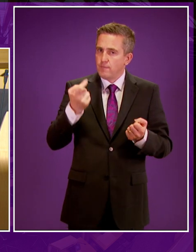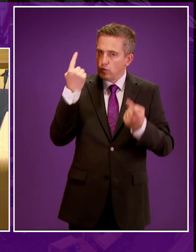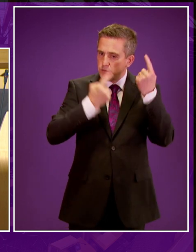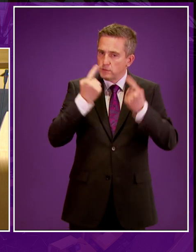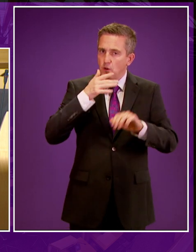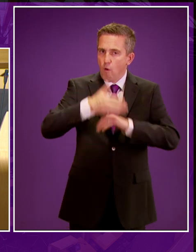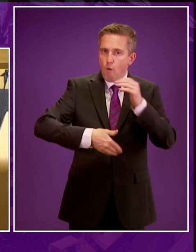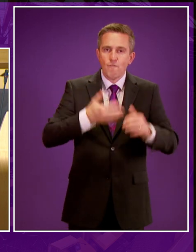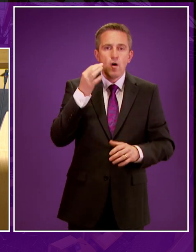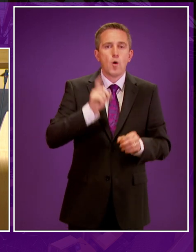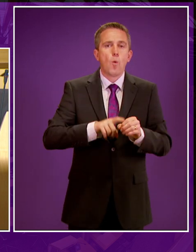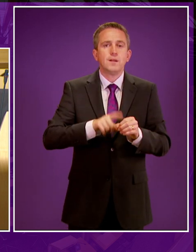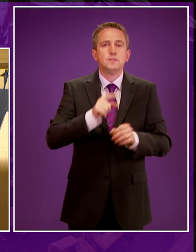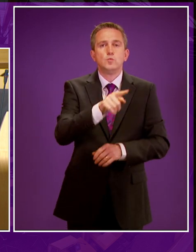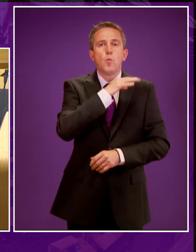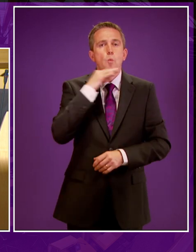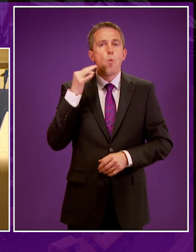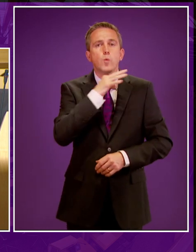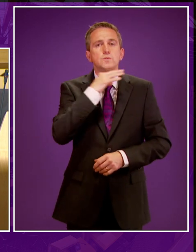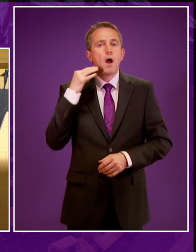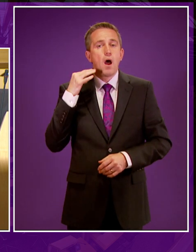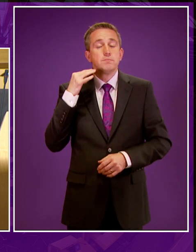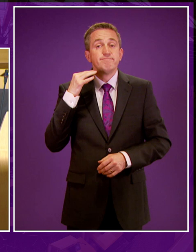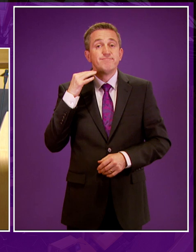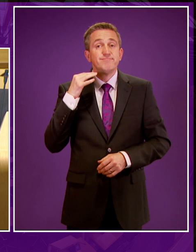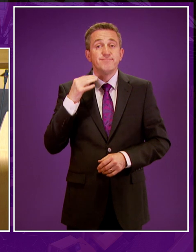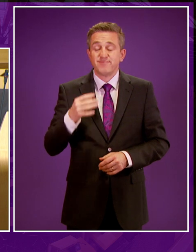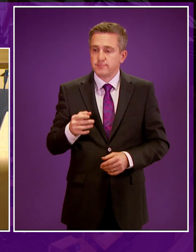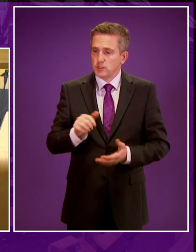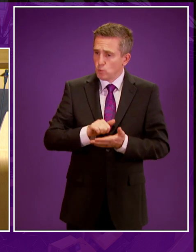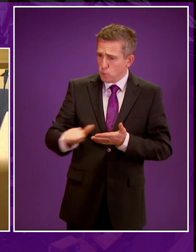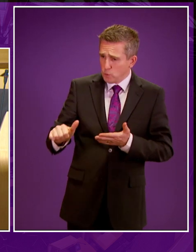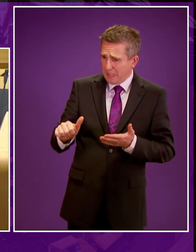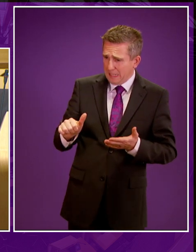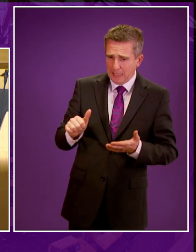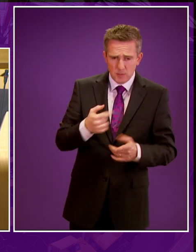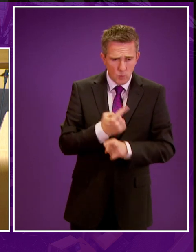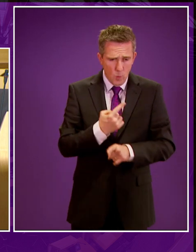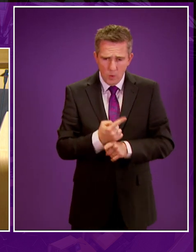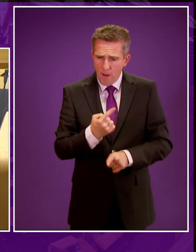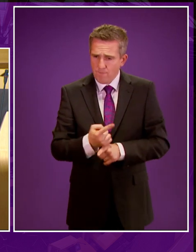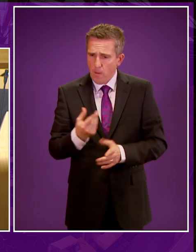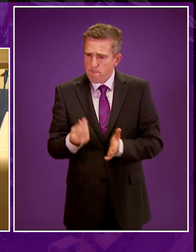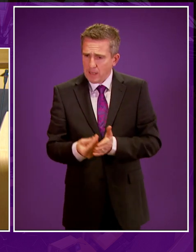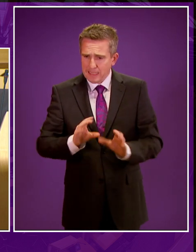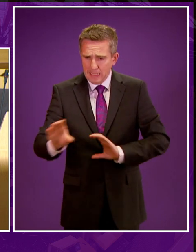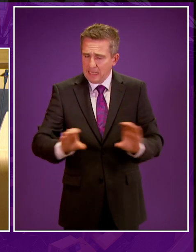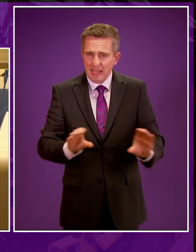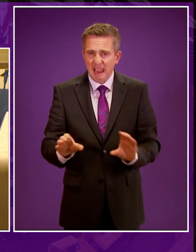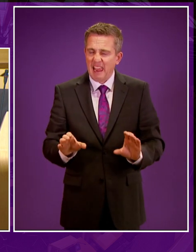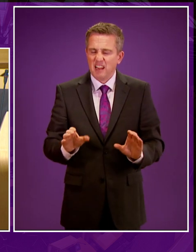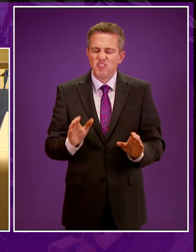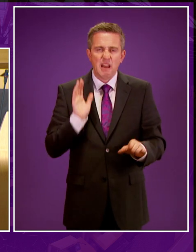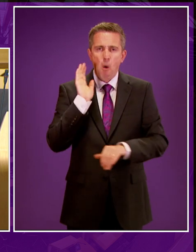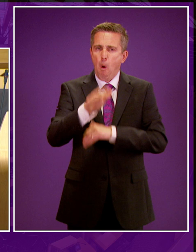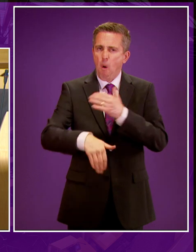stability and risk to water quality. The economic benefits to local areas are often exaggerated, as the initial investment of establishing the